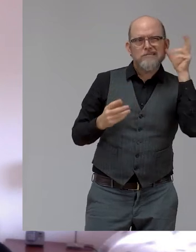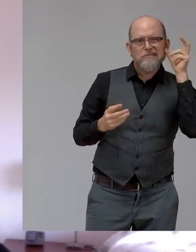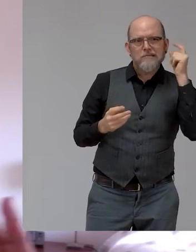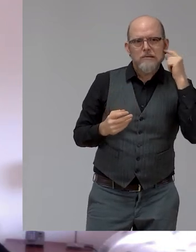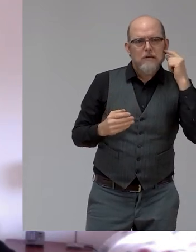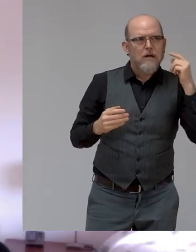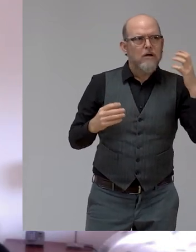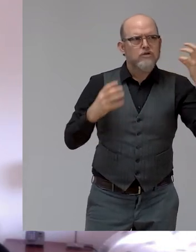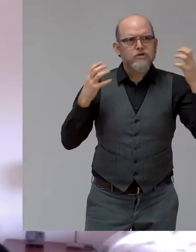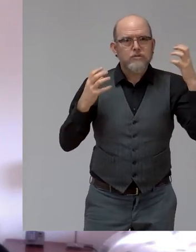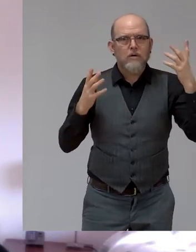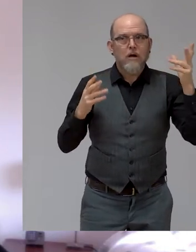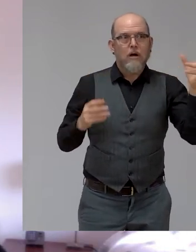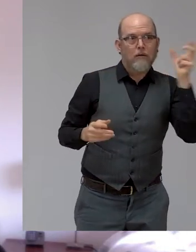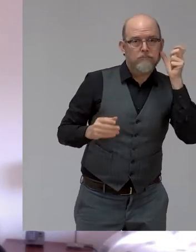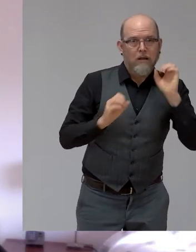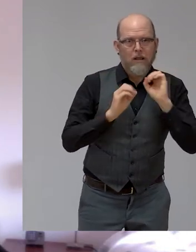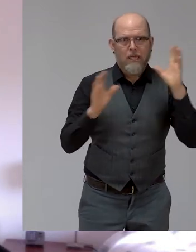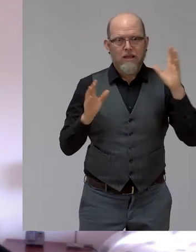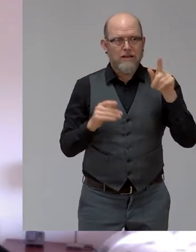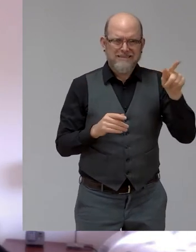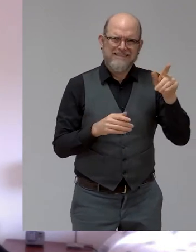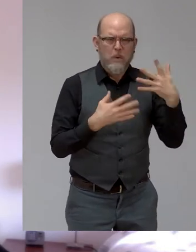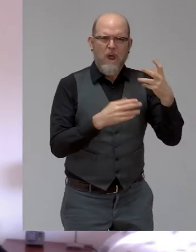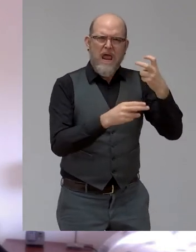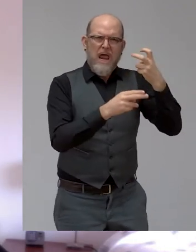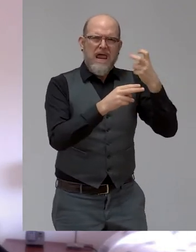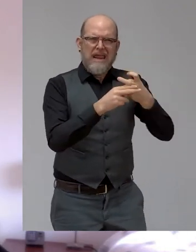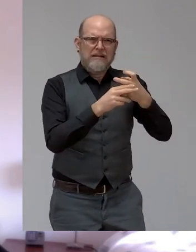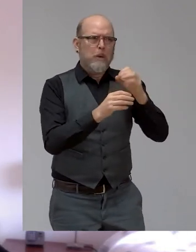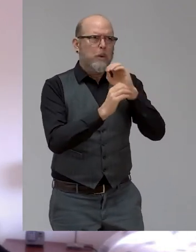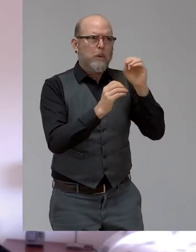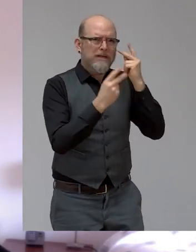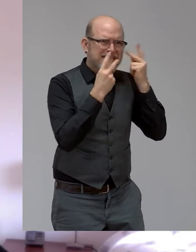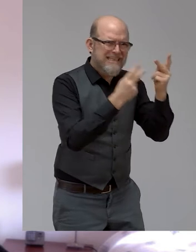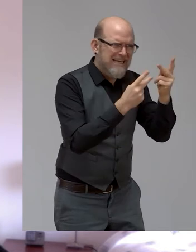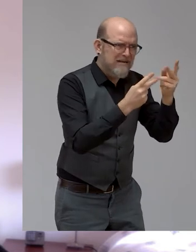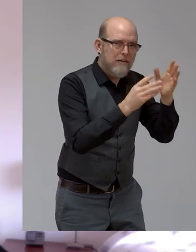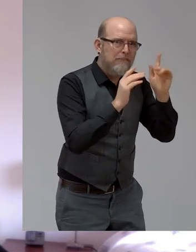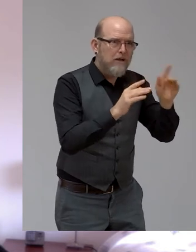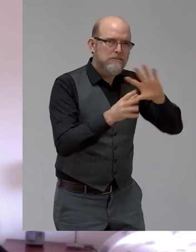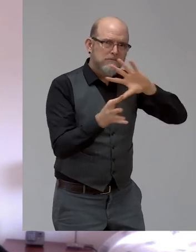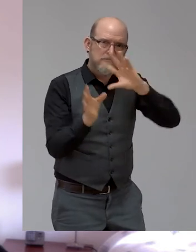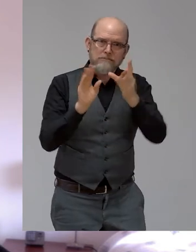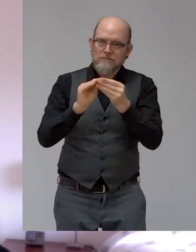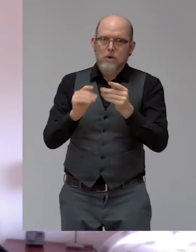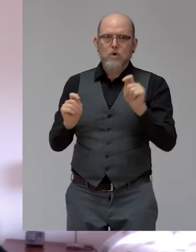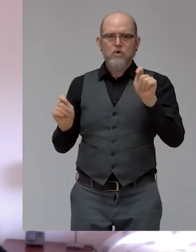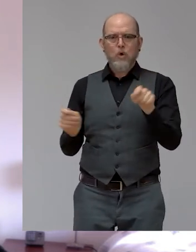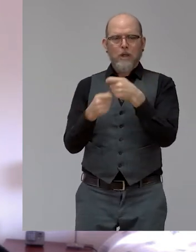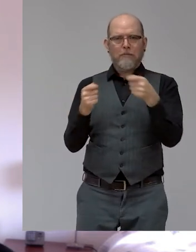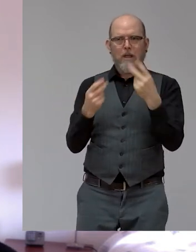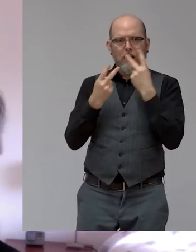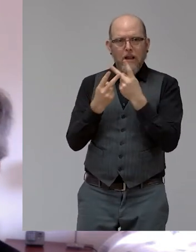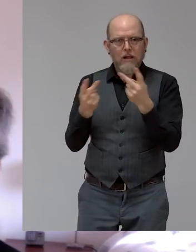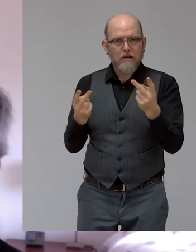of it at the extremes, think of it as a continuum. If that is the case, then it is really, really, really critical to